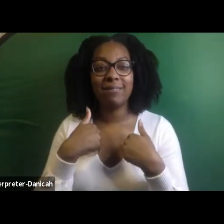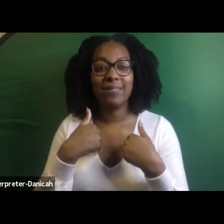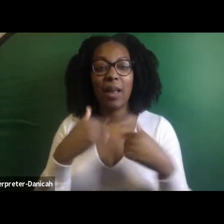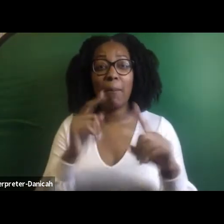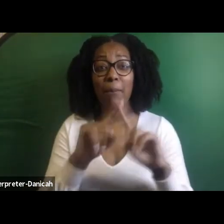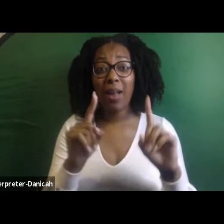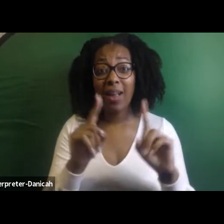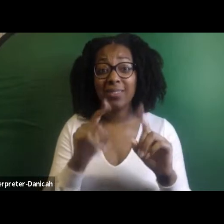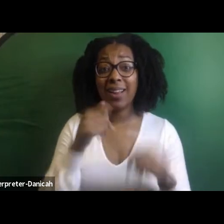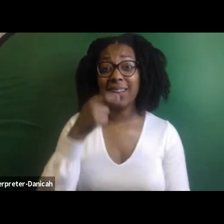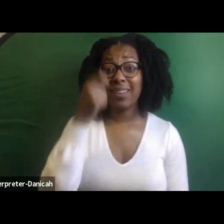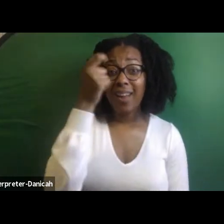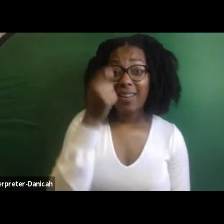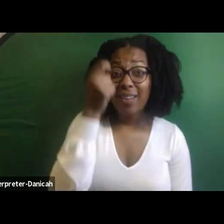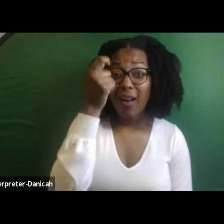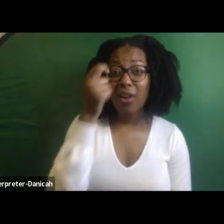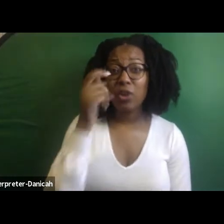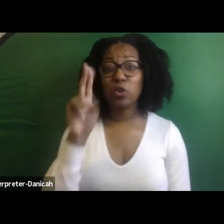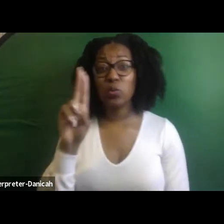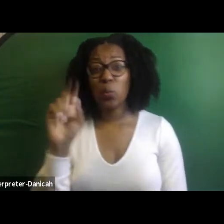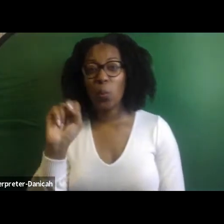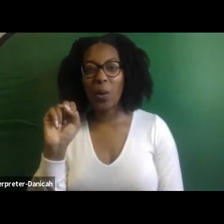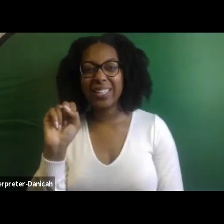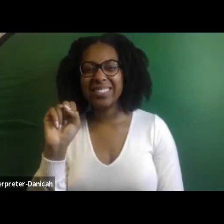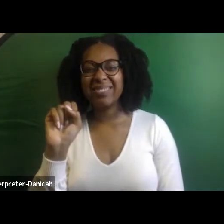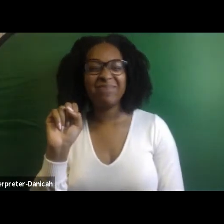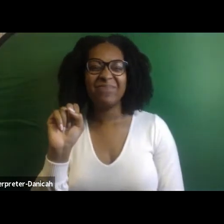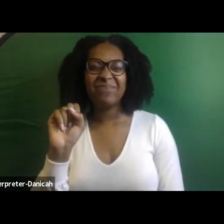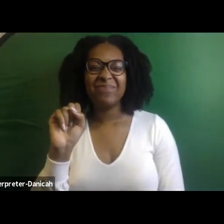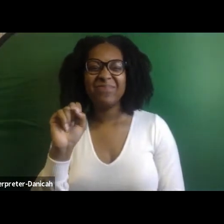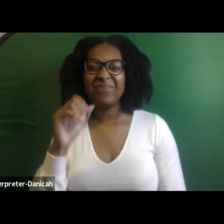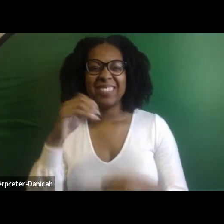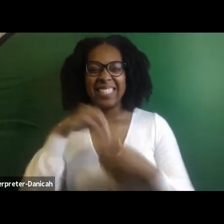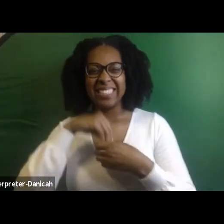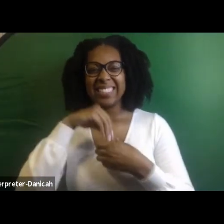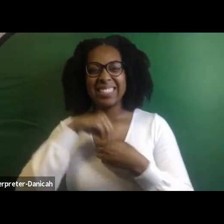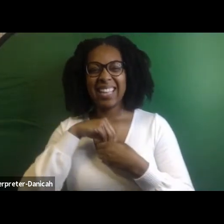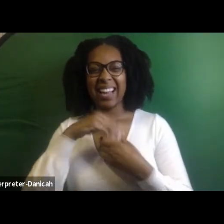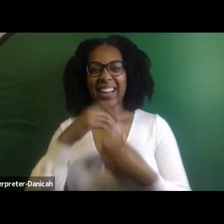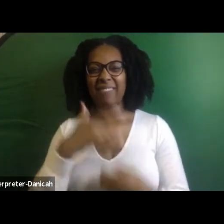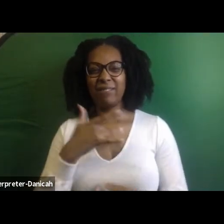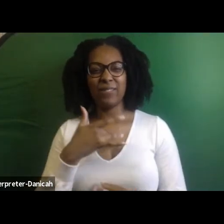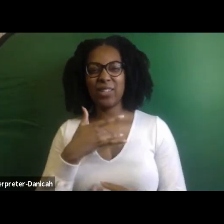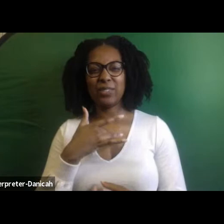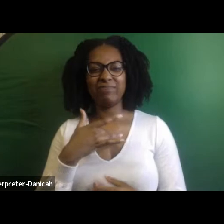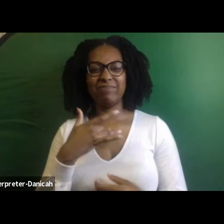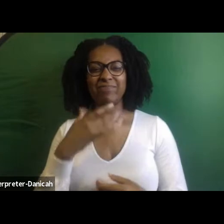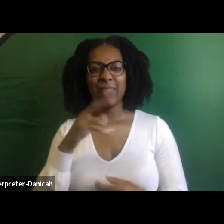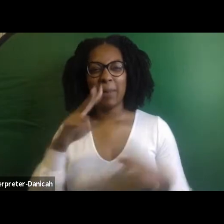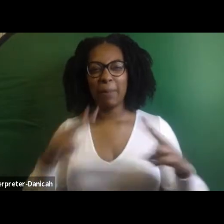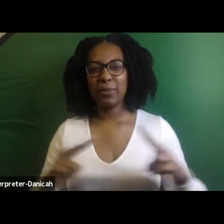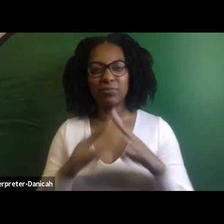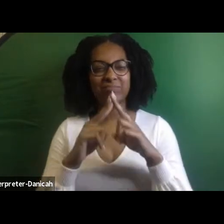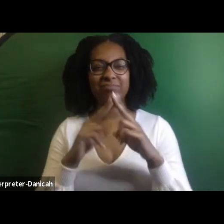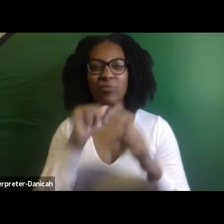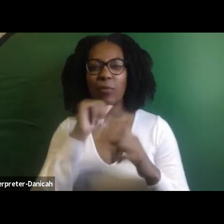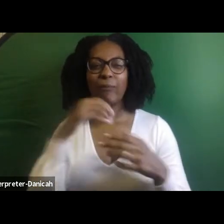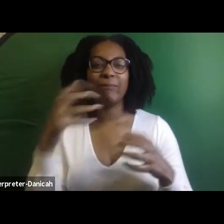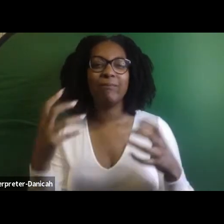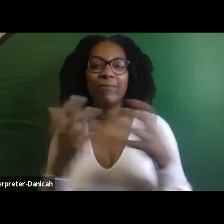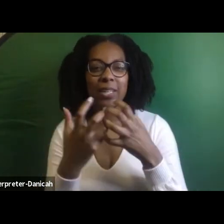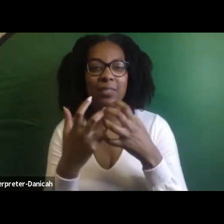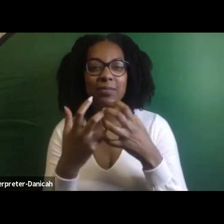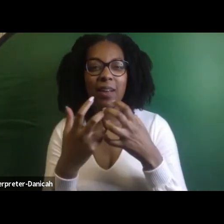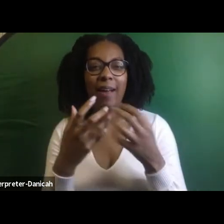U S it's just, yeah, it's a different vibration. It feels, it feels transit. It feels like I'm in